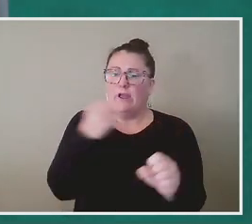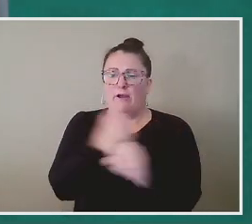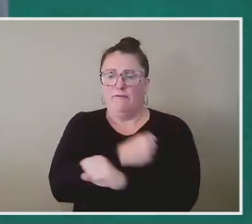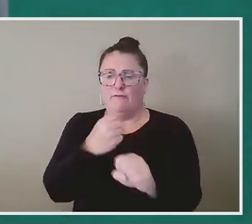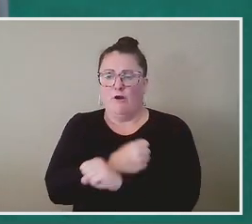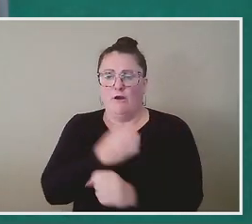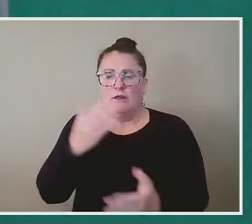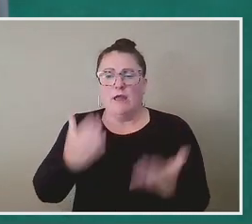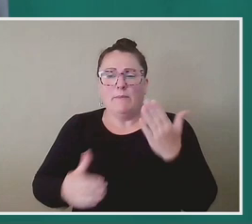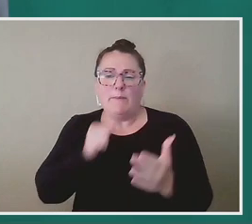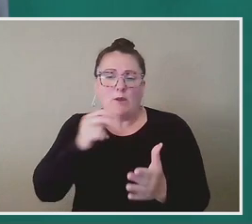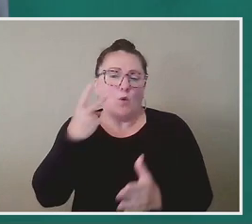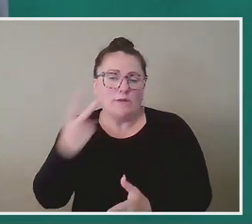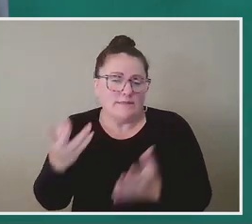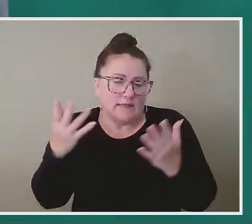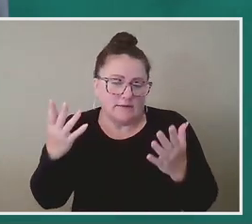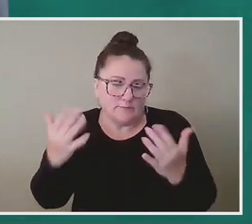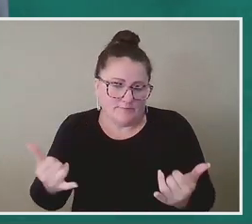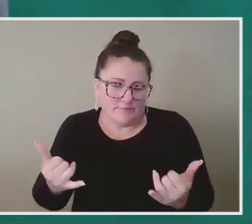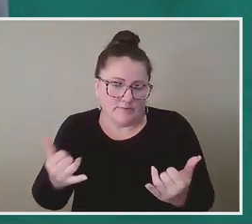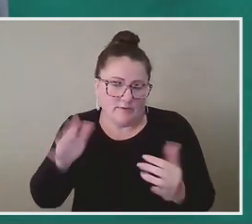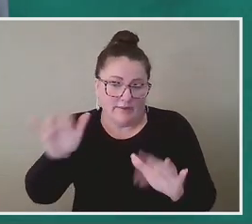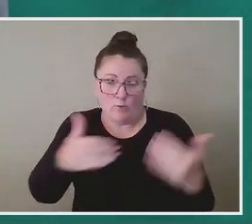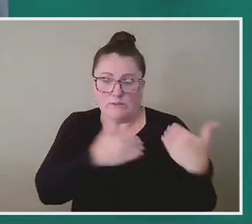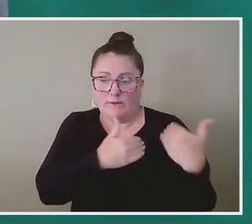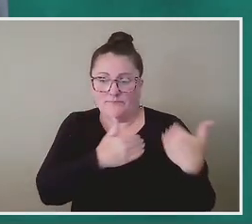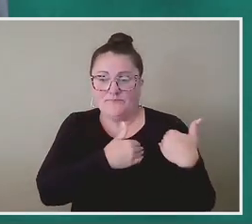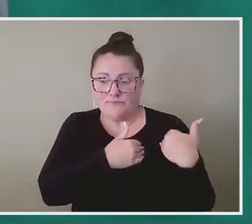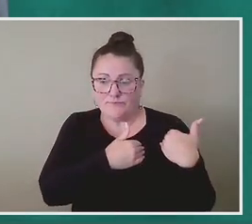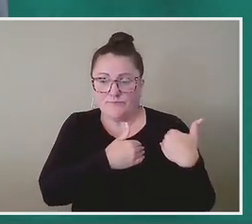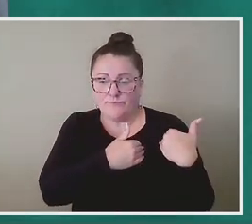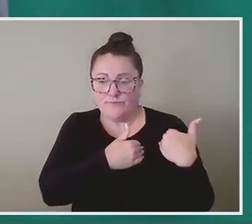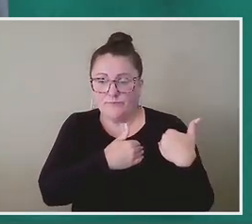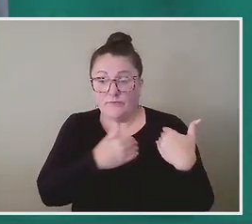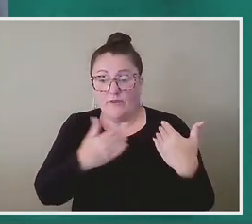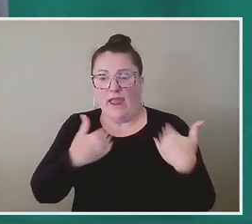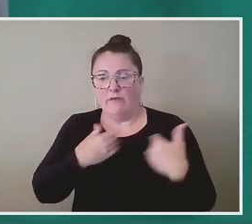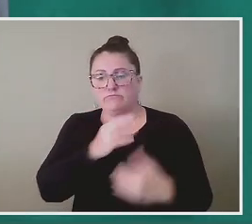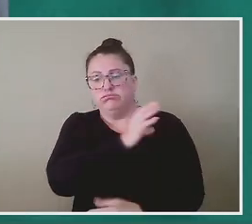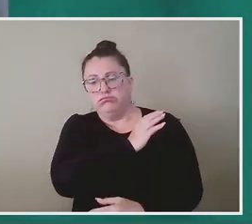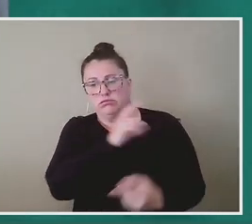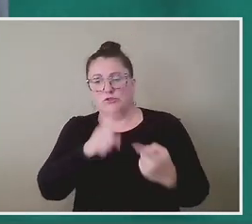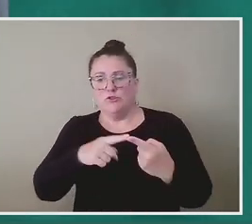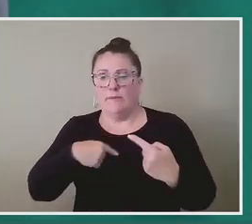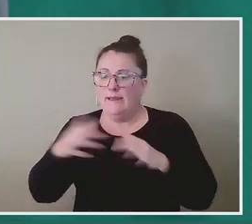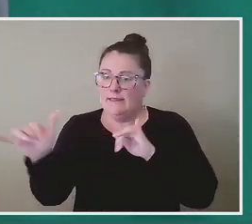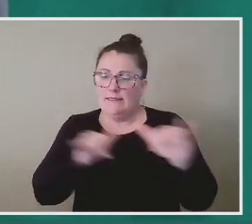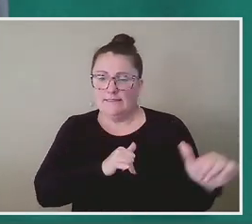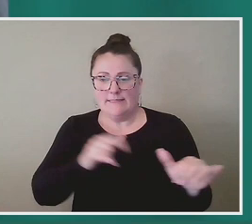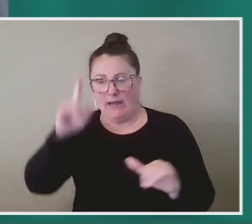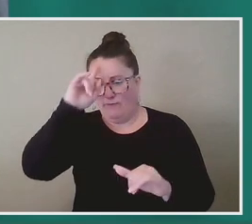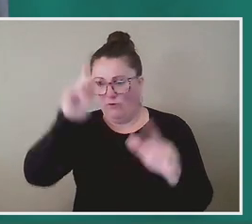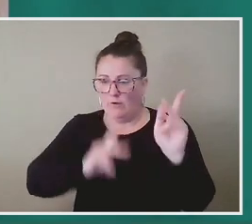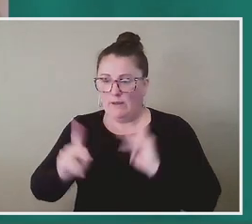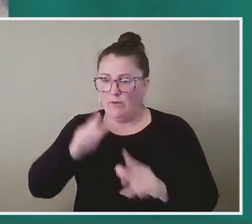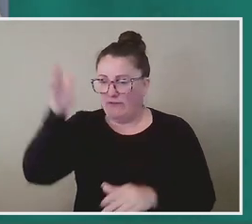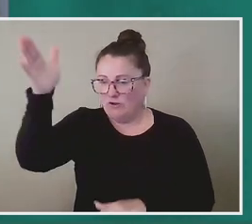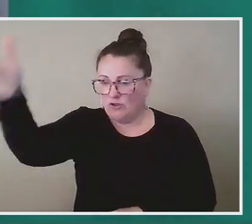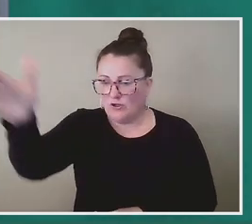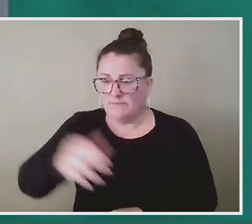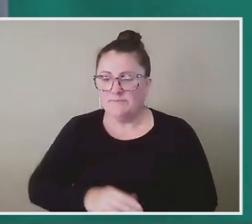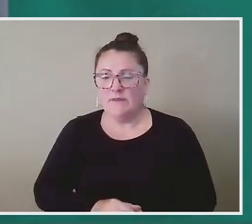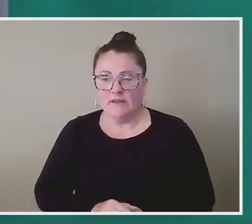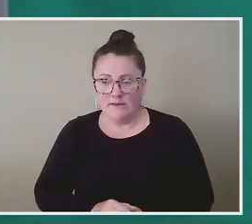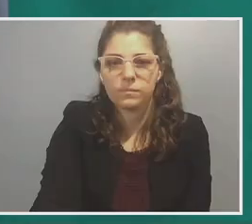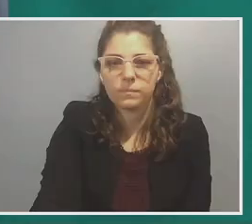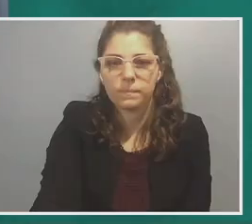And what is that, what responsibilities does that lay on me to do the same for folks that I might never see? It really, uh,